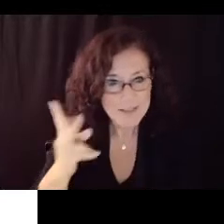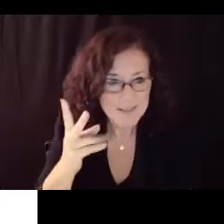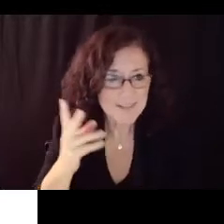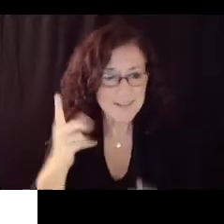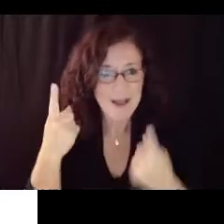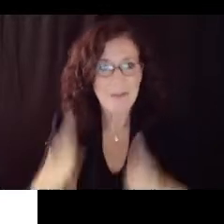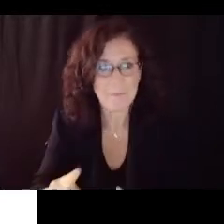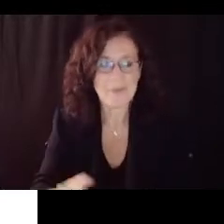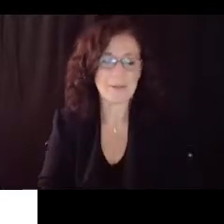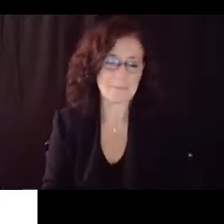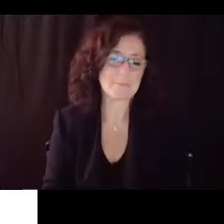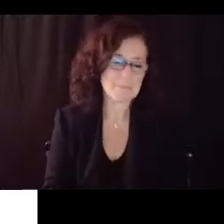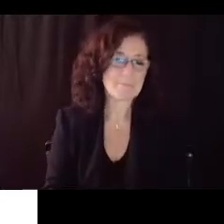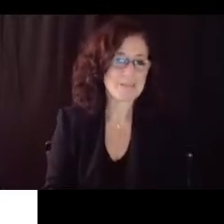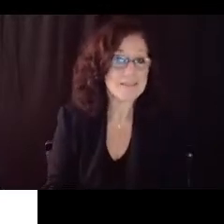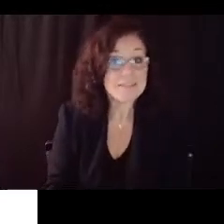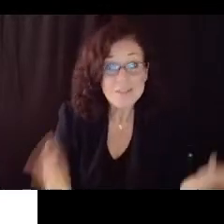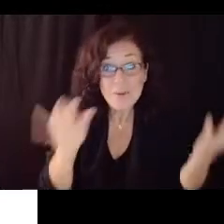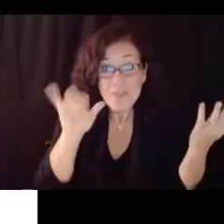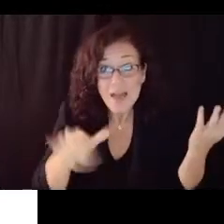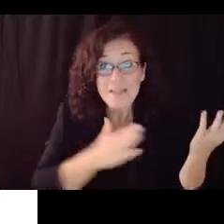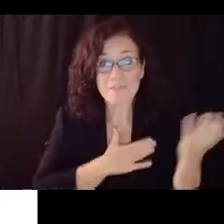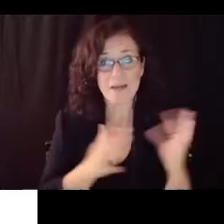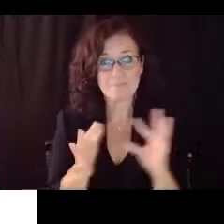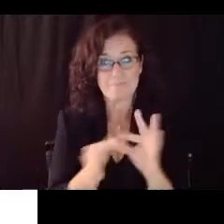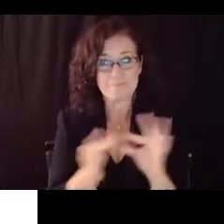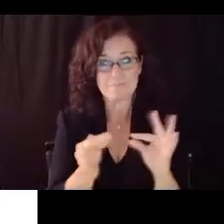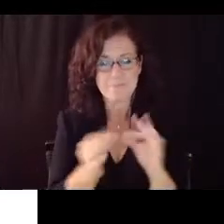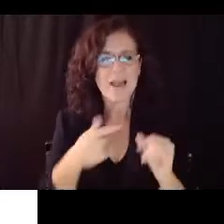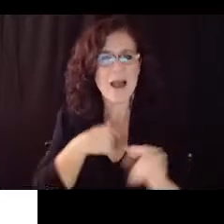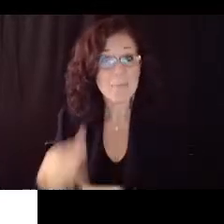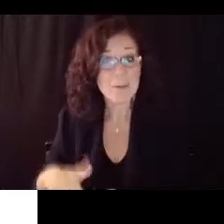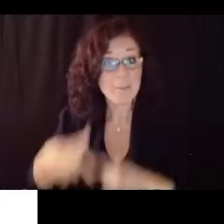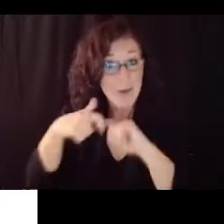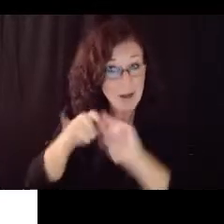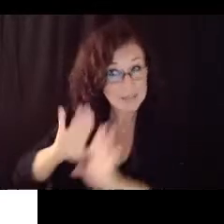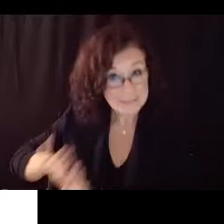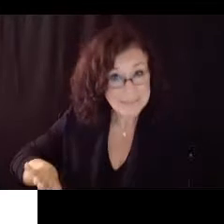presenting the epidemiology and I'm going to pause and deliberately say